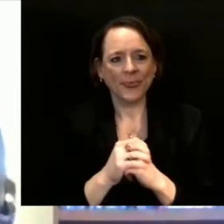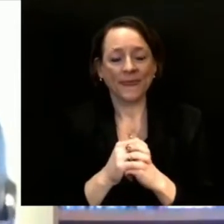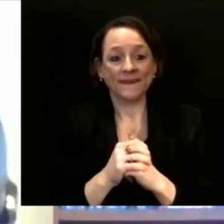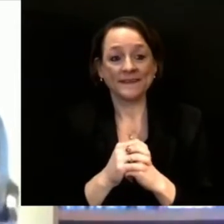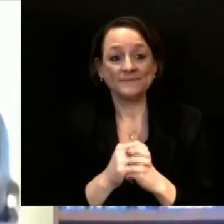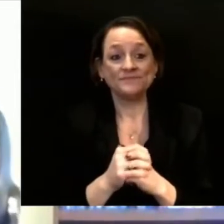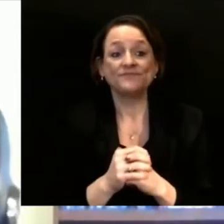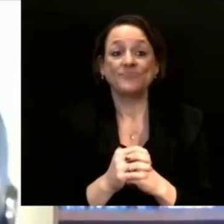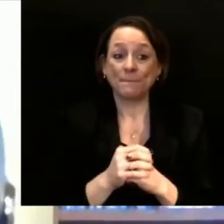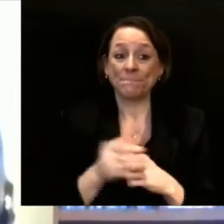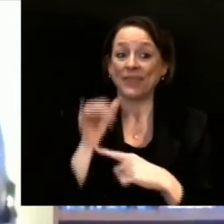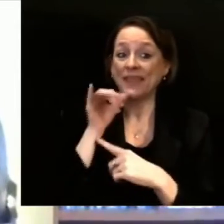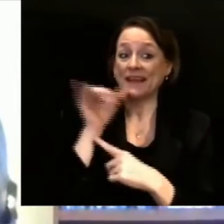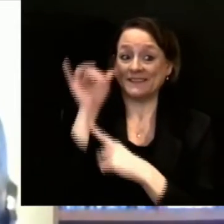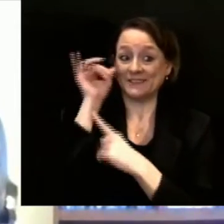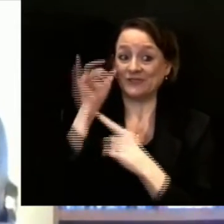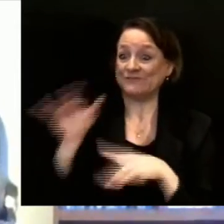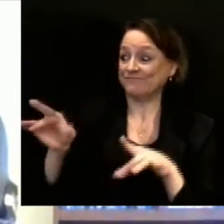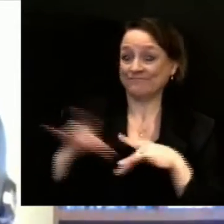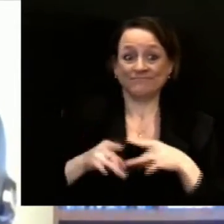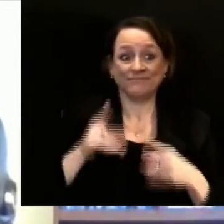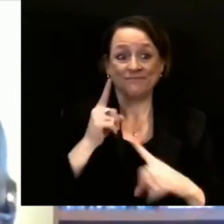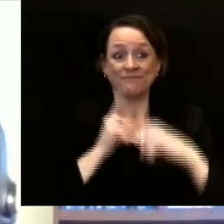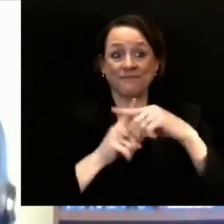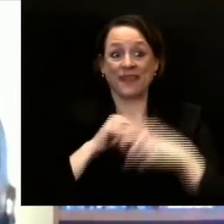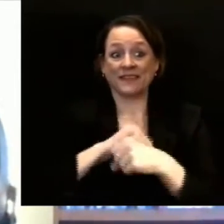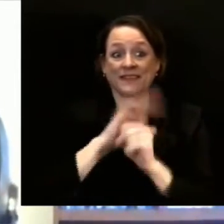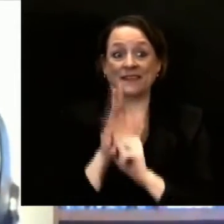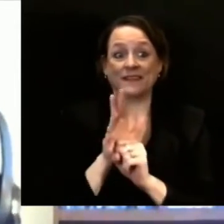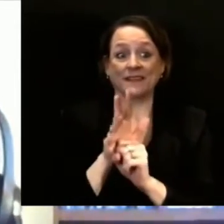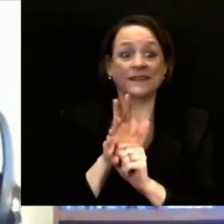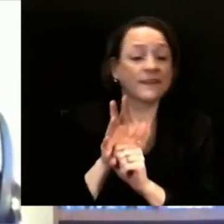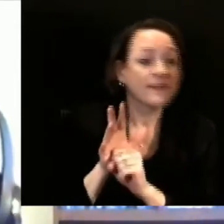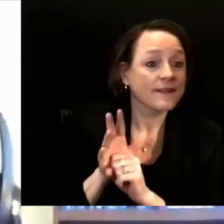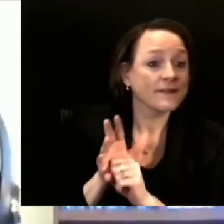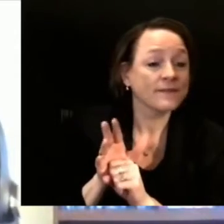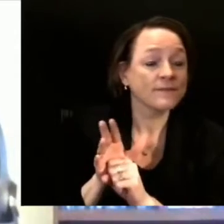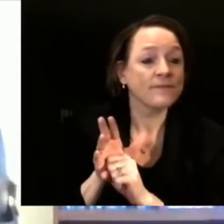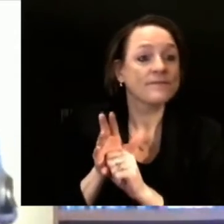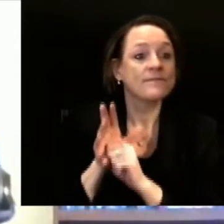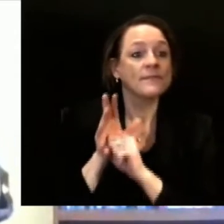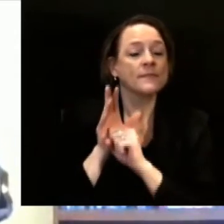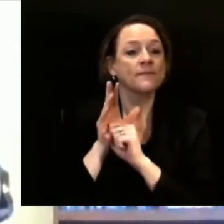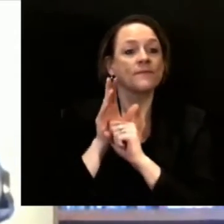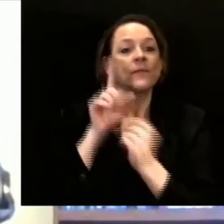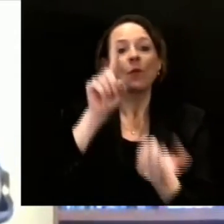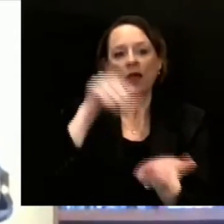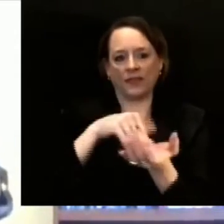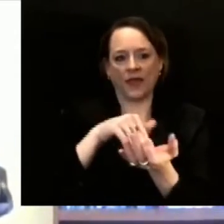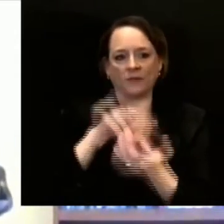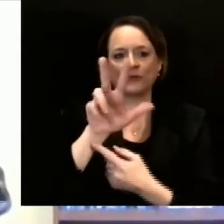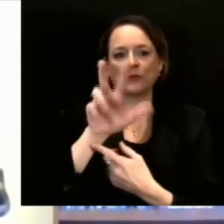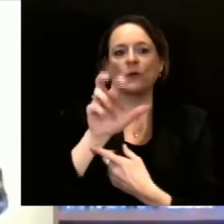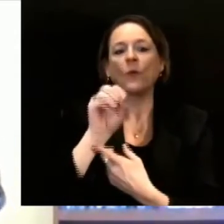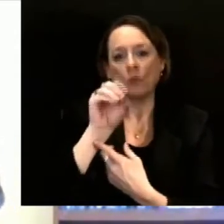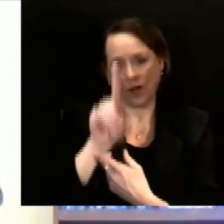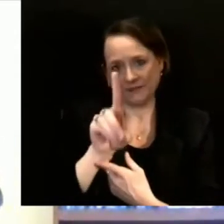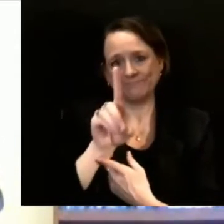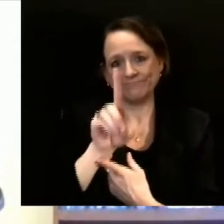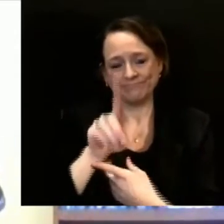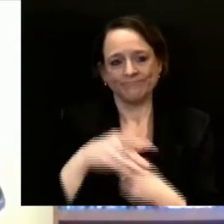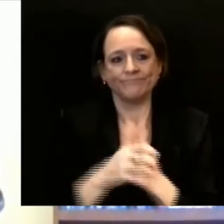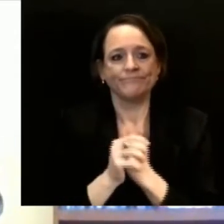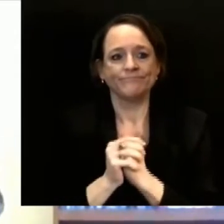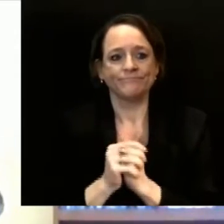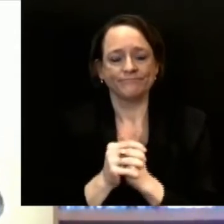new cases of COVID today, which brings our total confirmed cases of COVID-19 in our state to